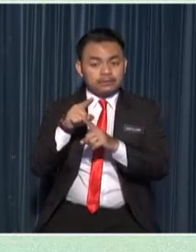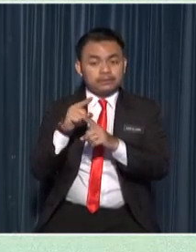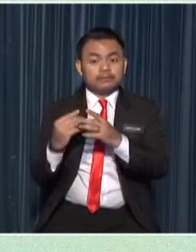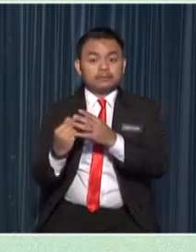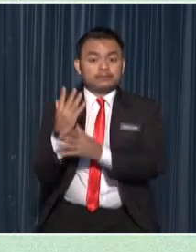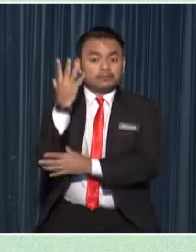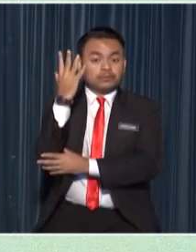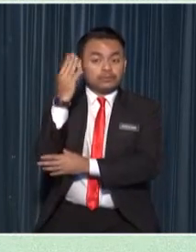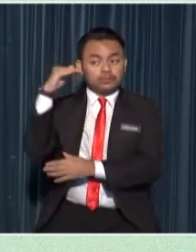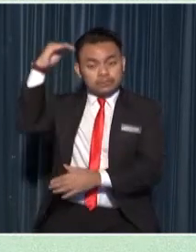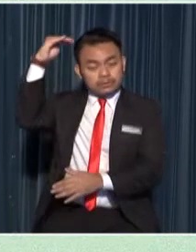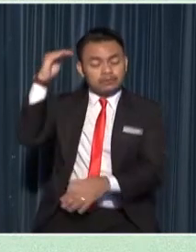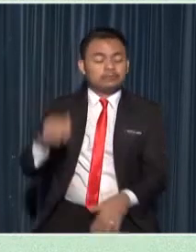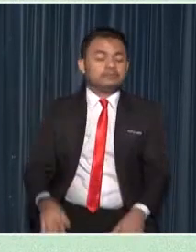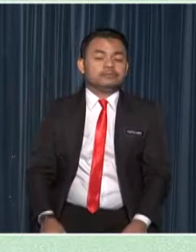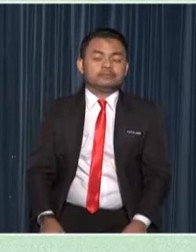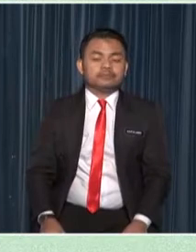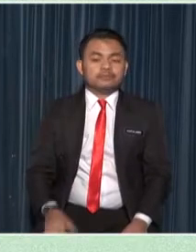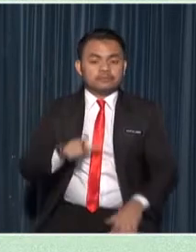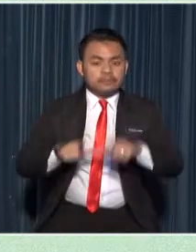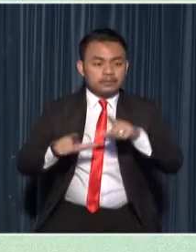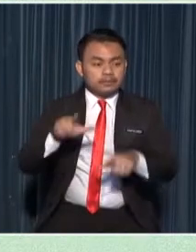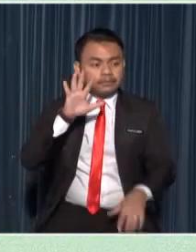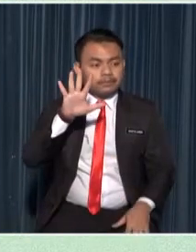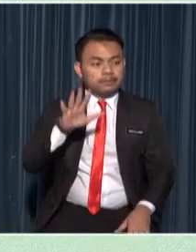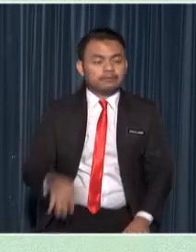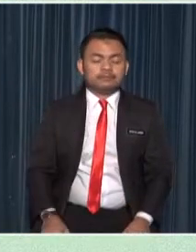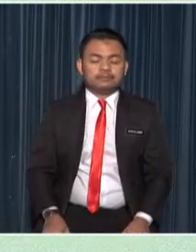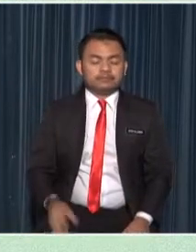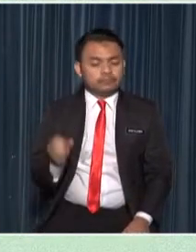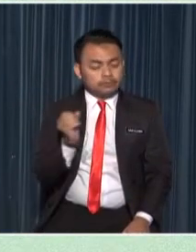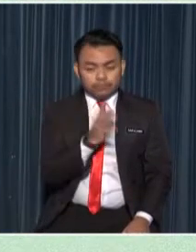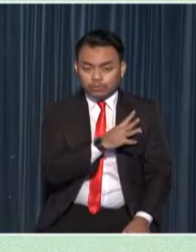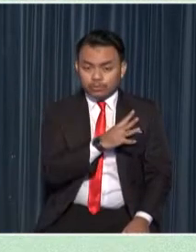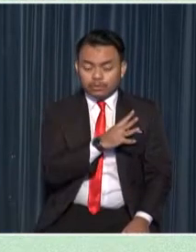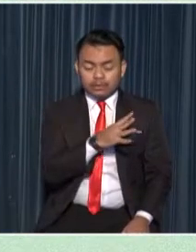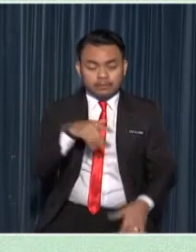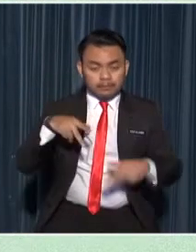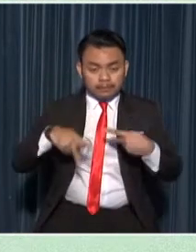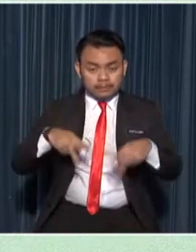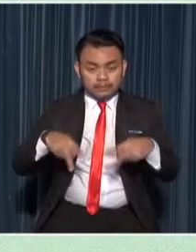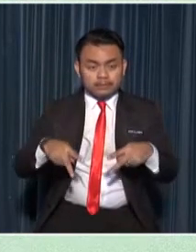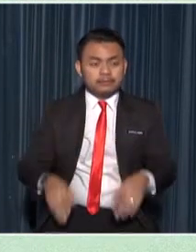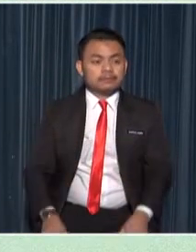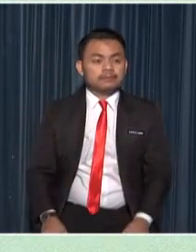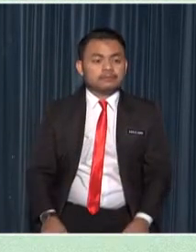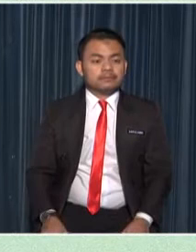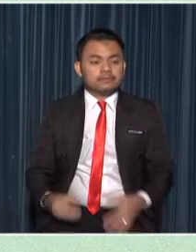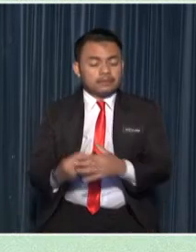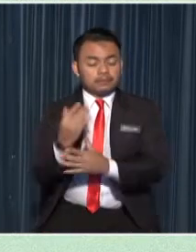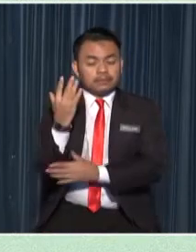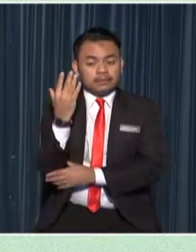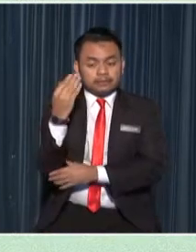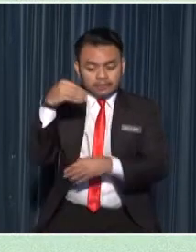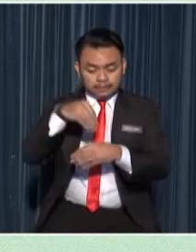step five remove the plastic wrap and plant the branch